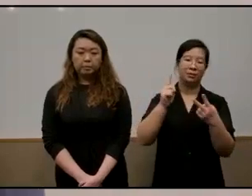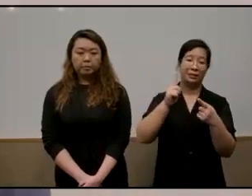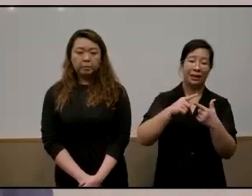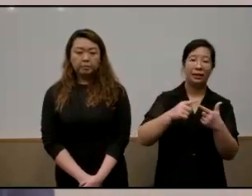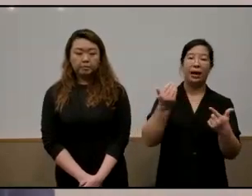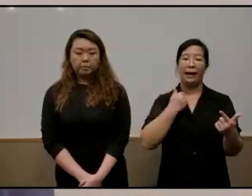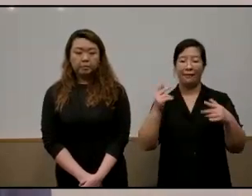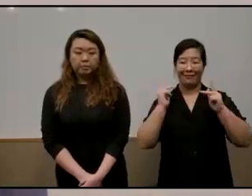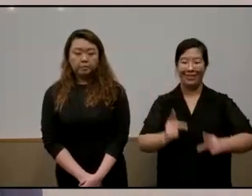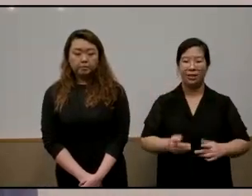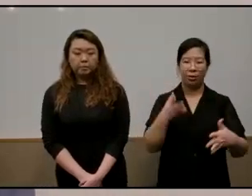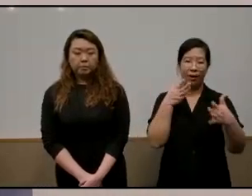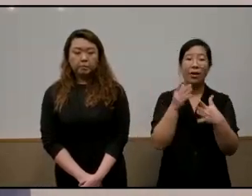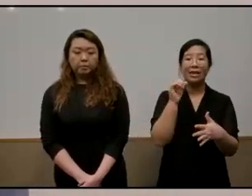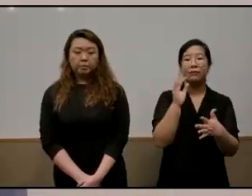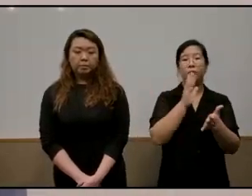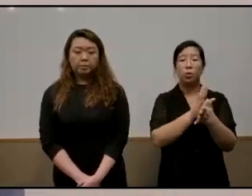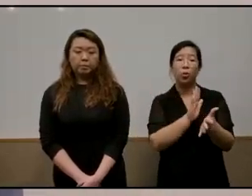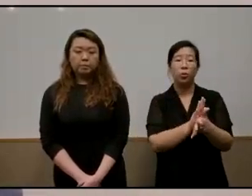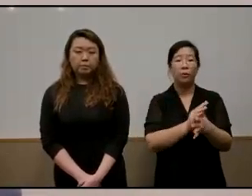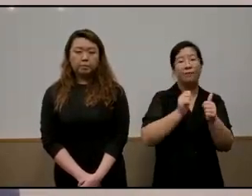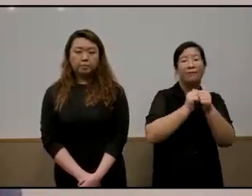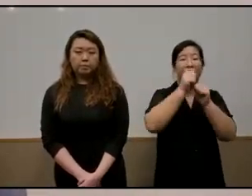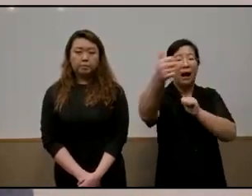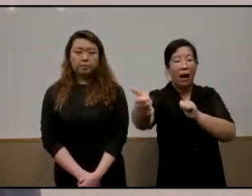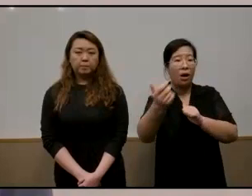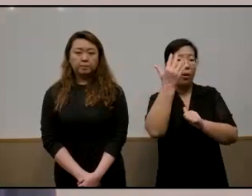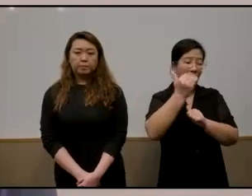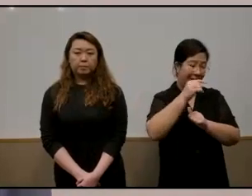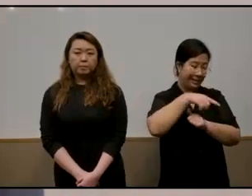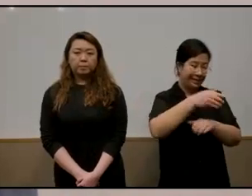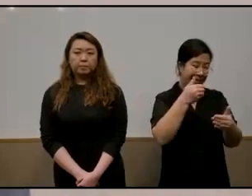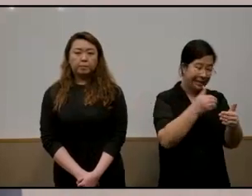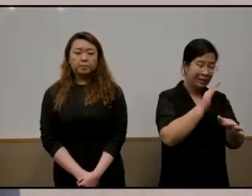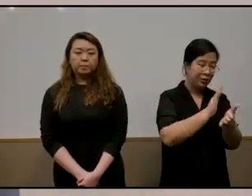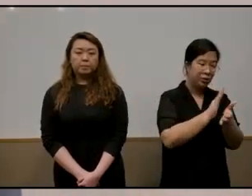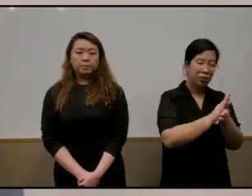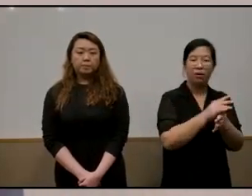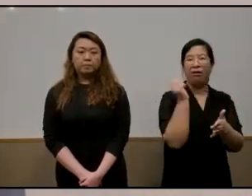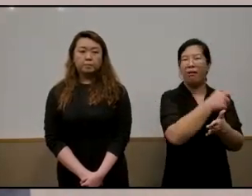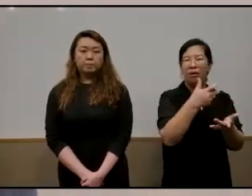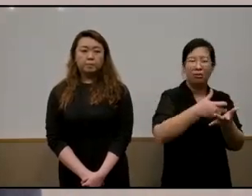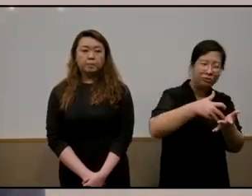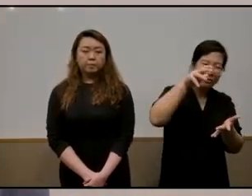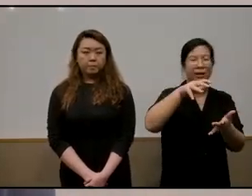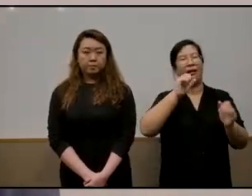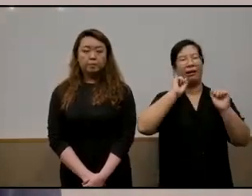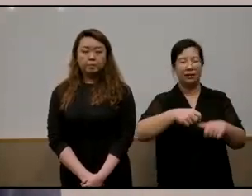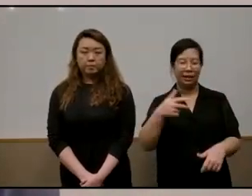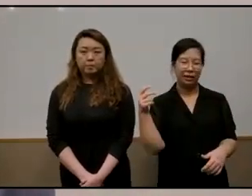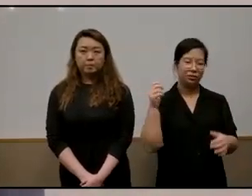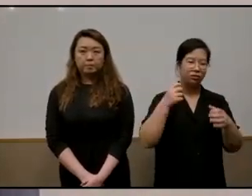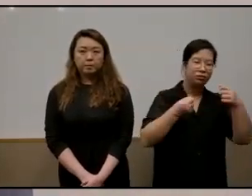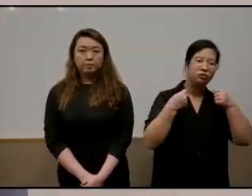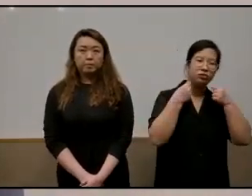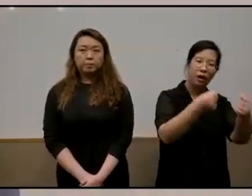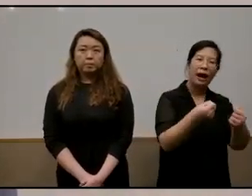if the school is far away from you because the nearby school happens to be full of wealthy people can drive to school and and who can you know help out for